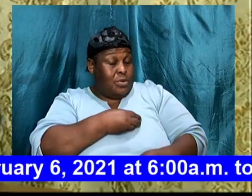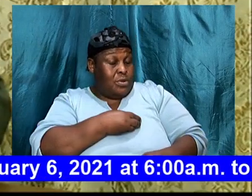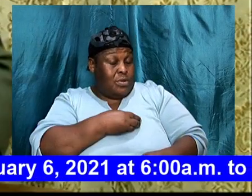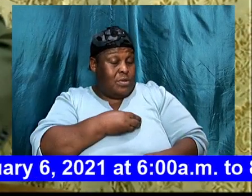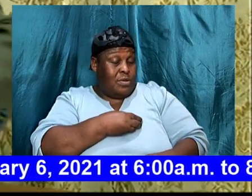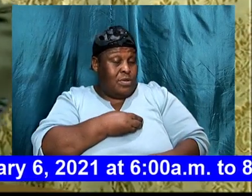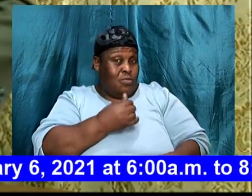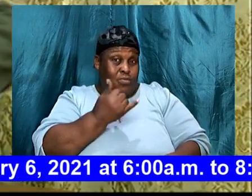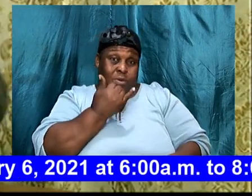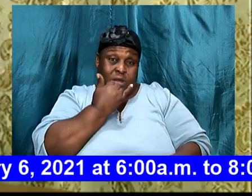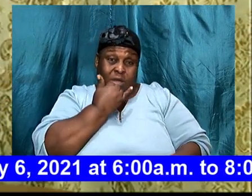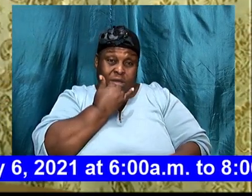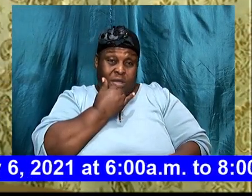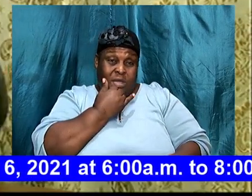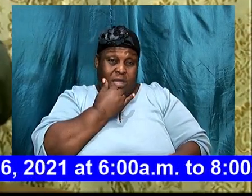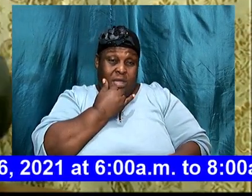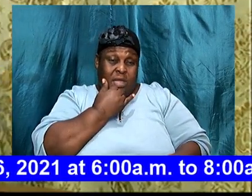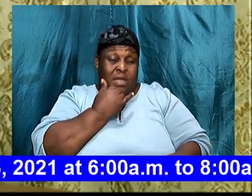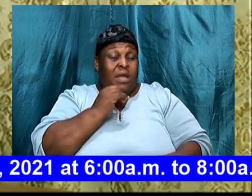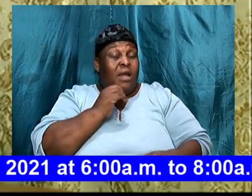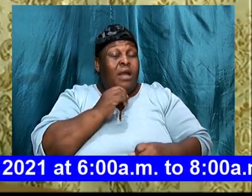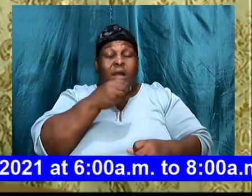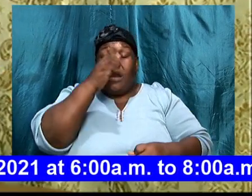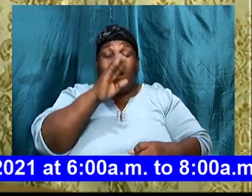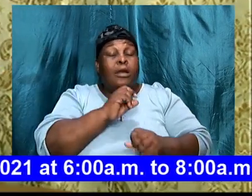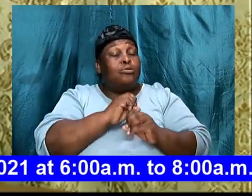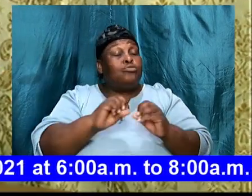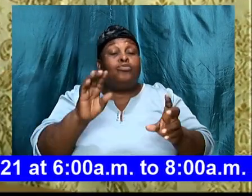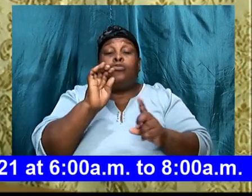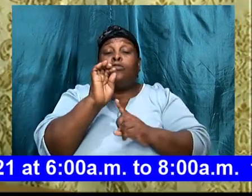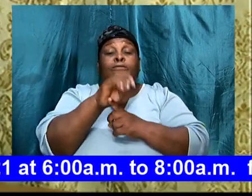God, doesn't force us, and say, you have to do this,